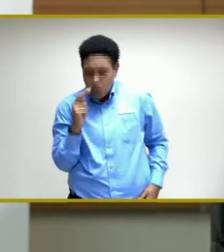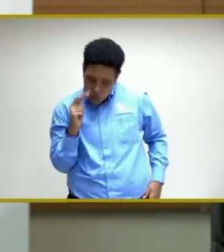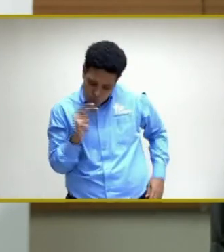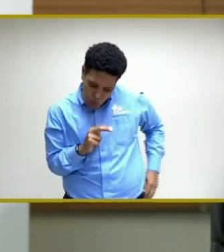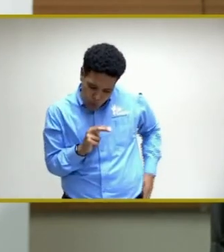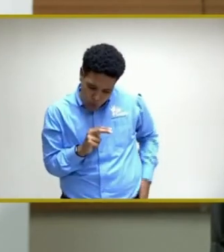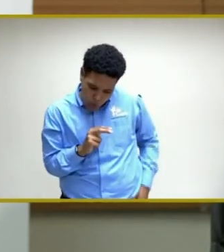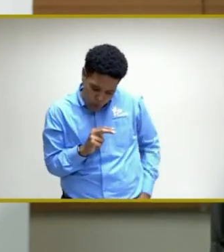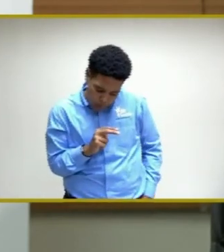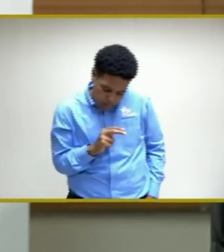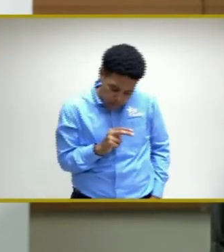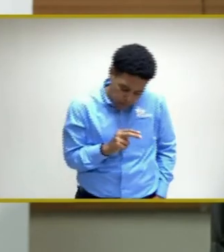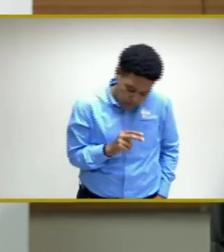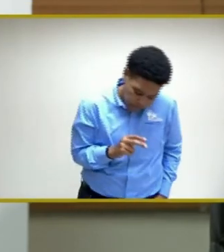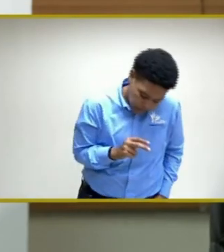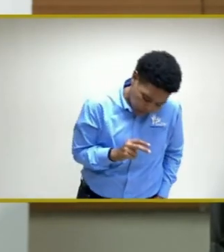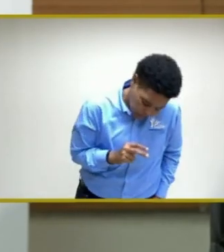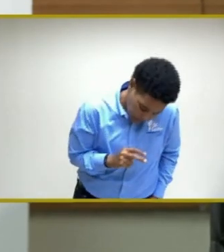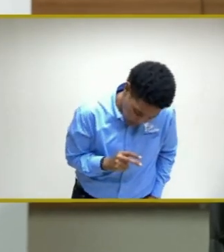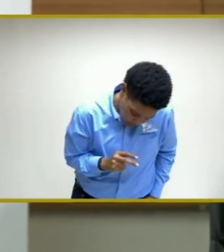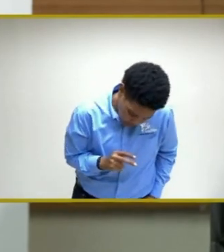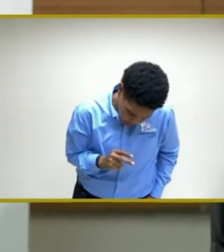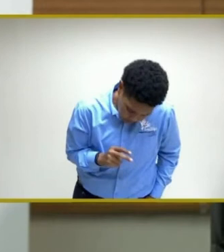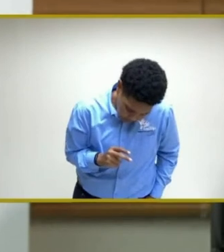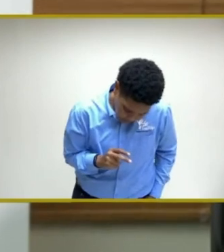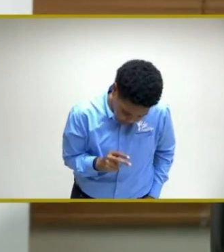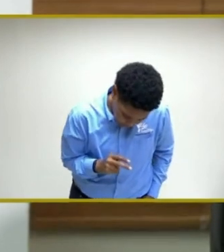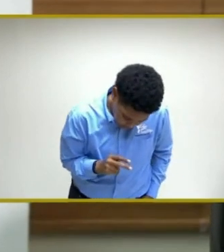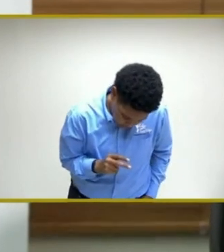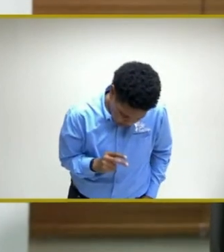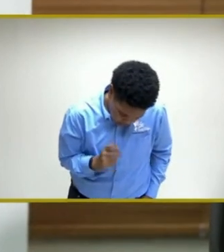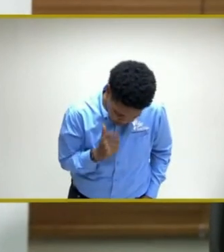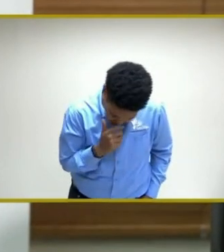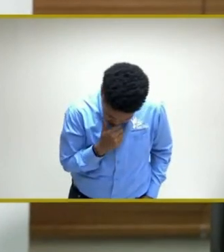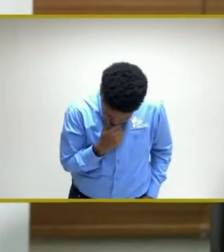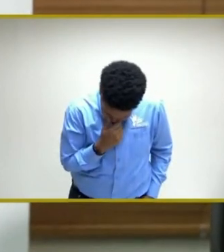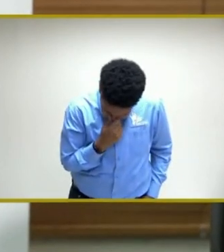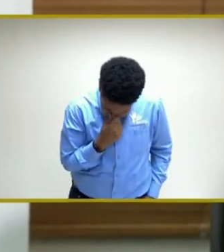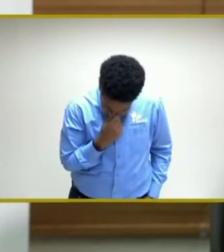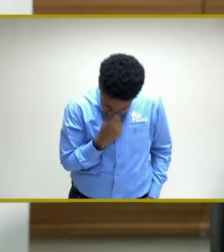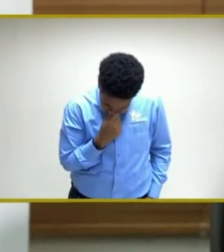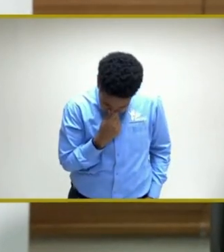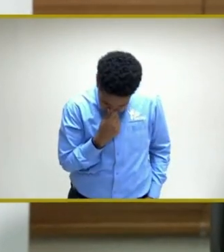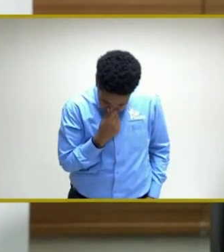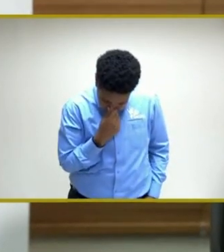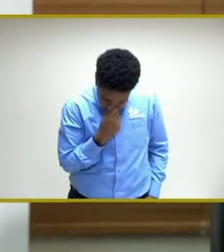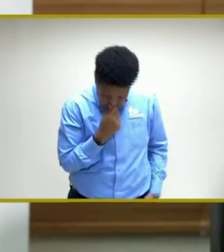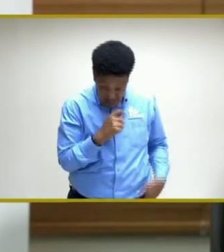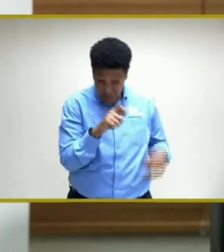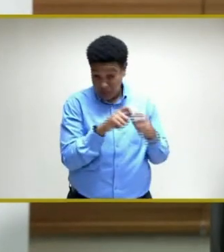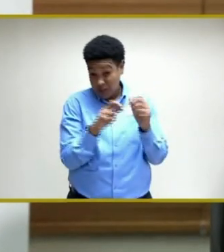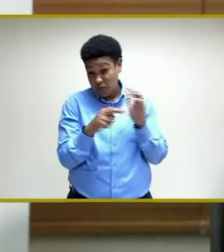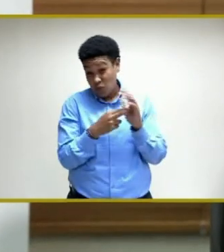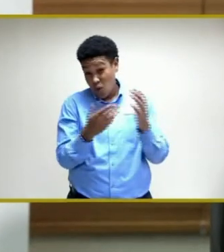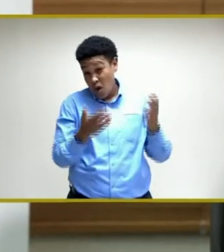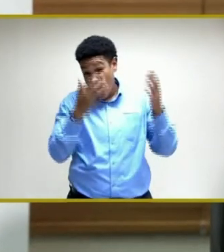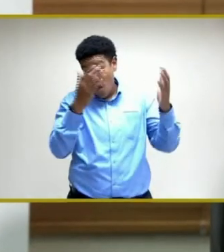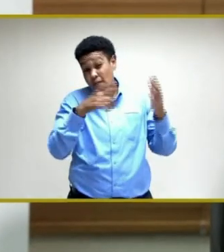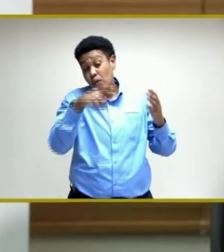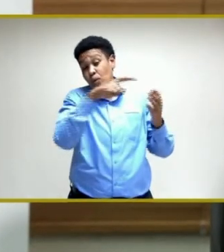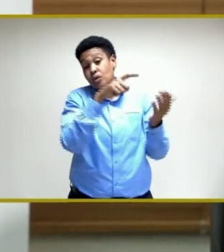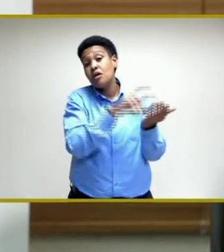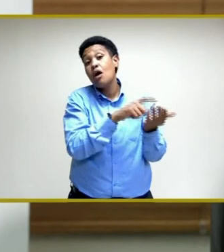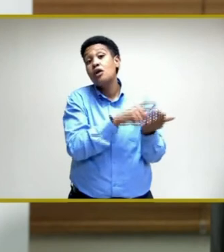at a particular role that would be an offer to those doctors, and that role